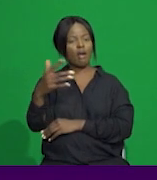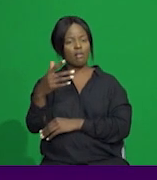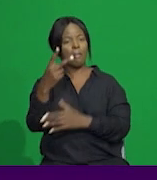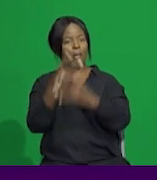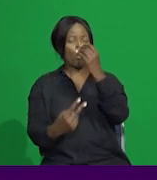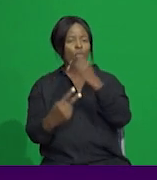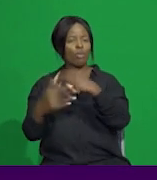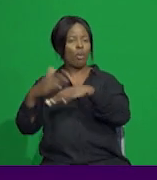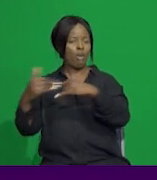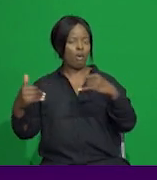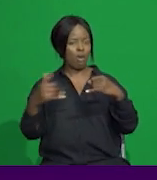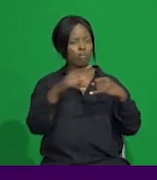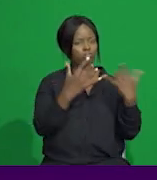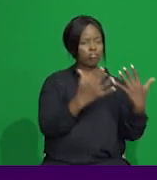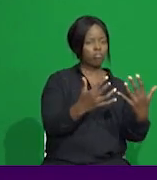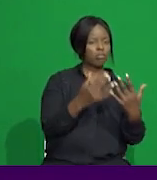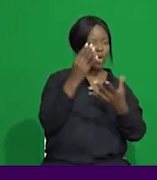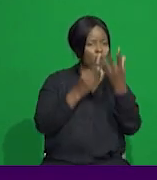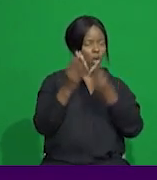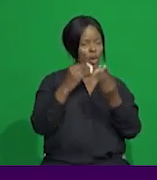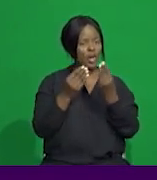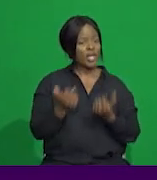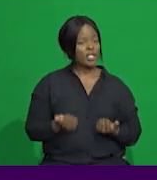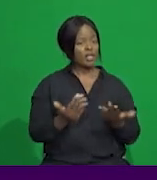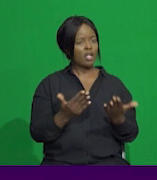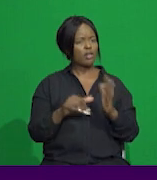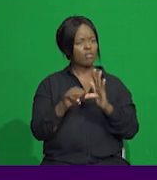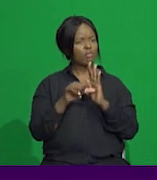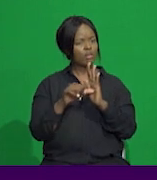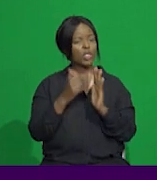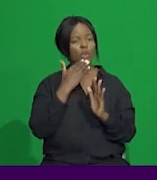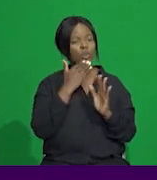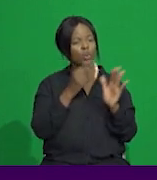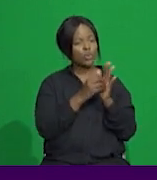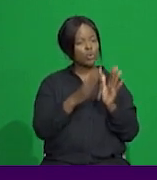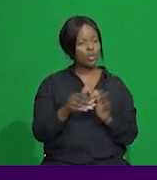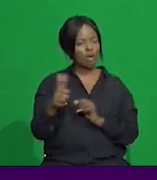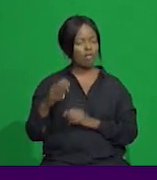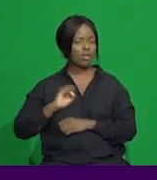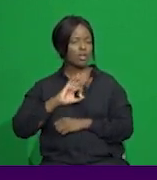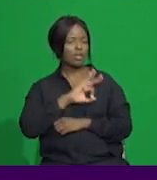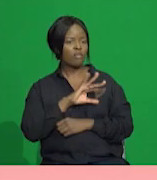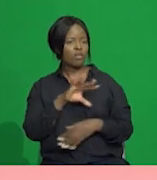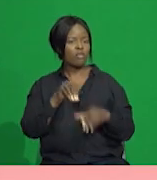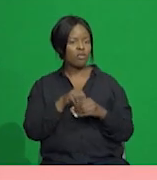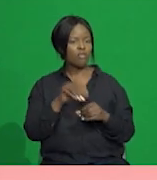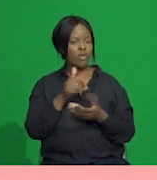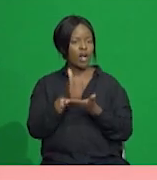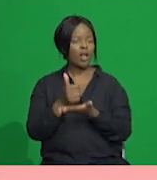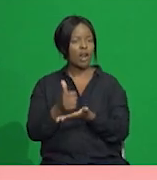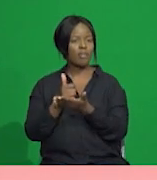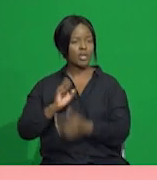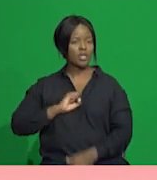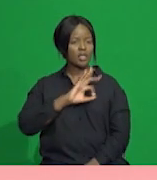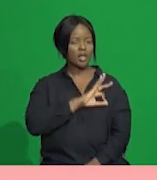Essential services provided to staff and students include assisting academic staff to select concepts